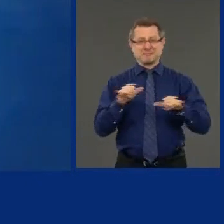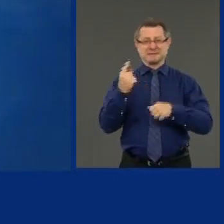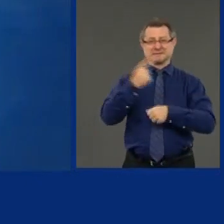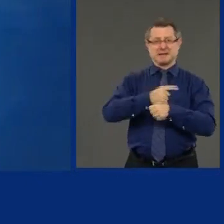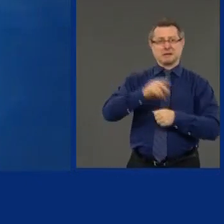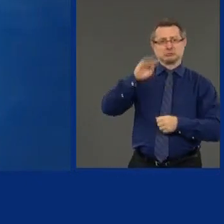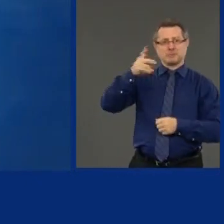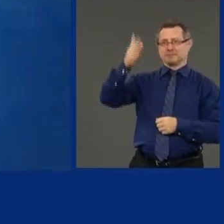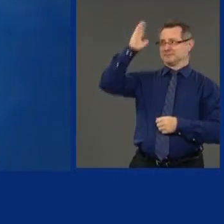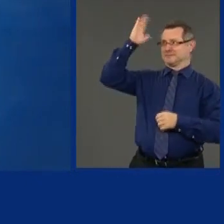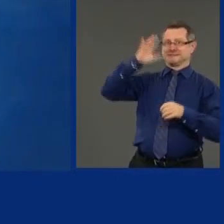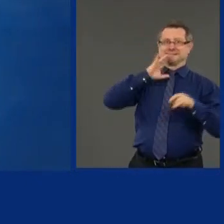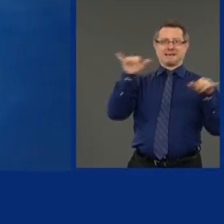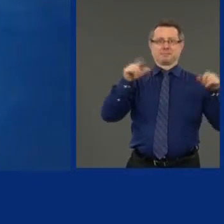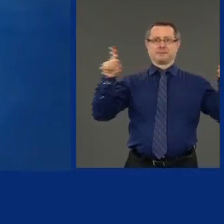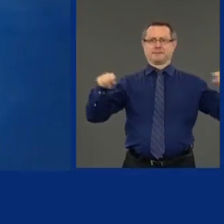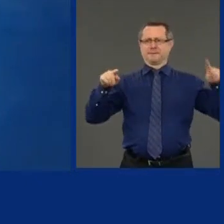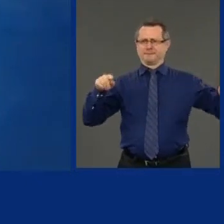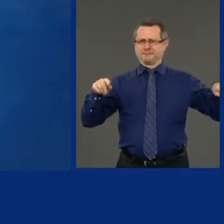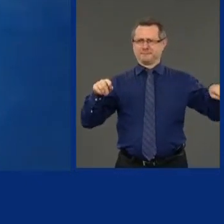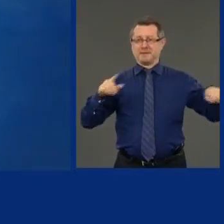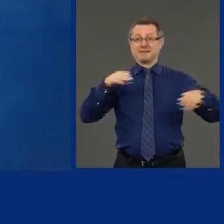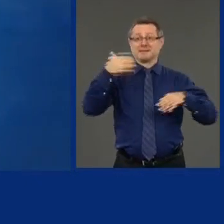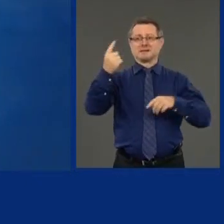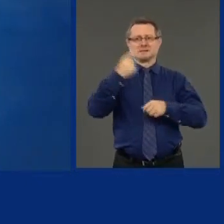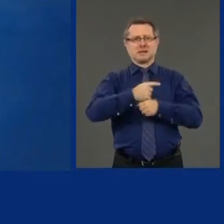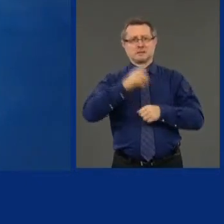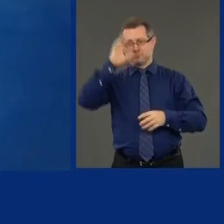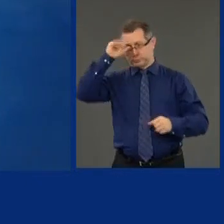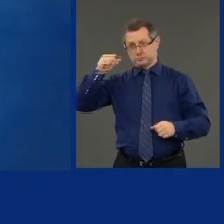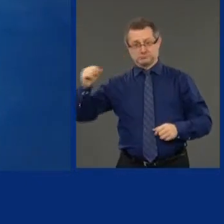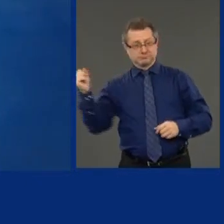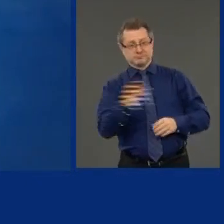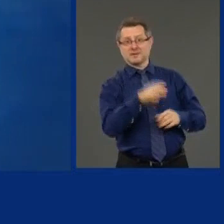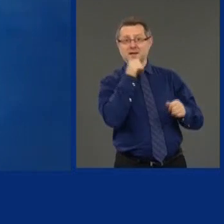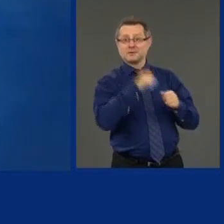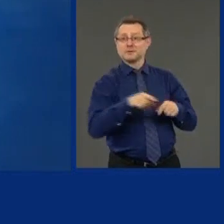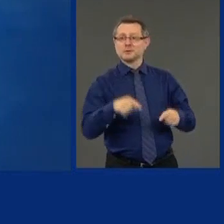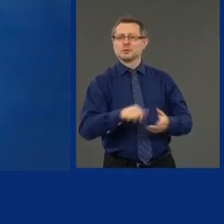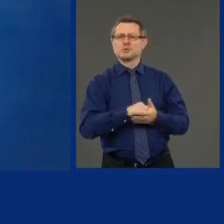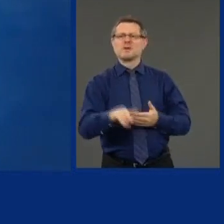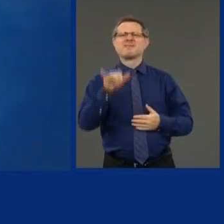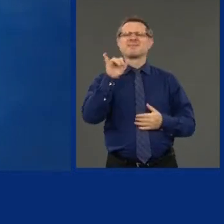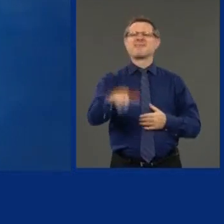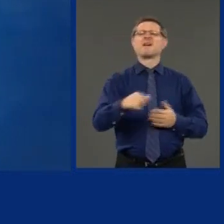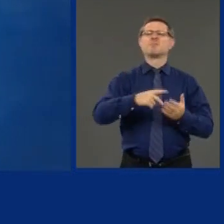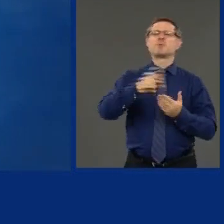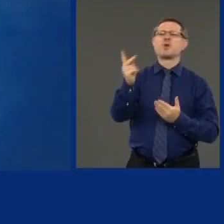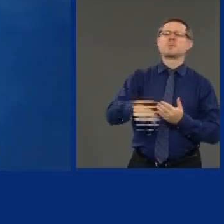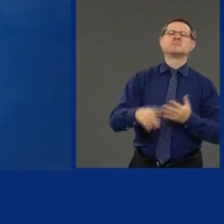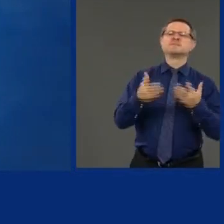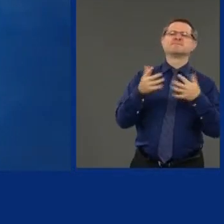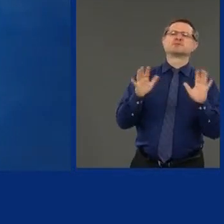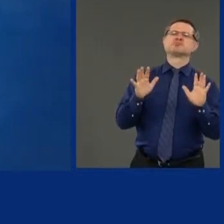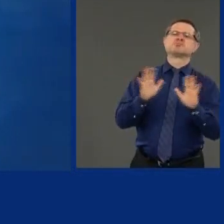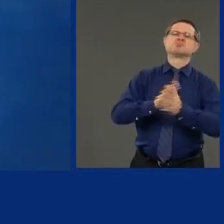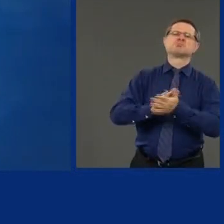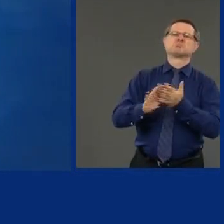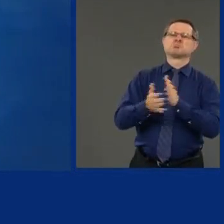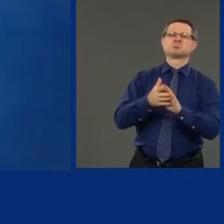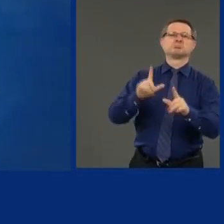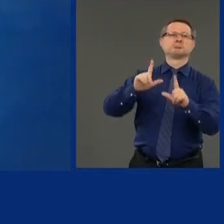Next day, we get a letter from the Trump administration saying the Trusted Traveler Program no longer will